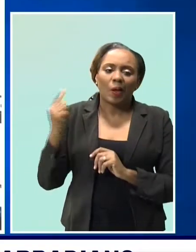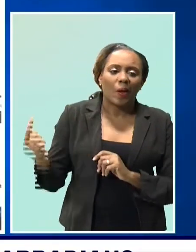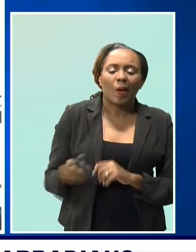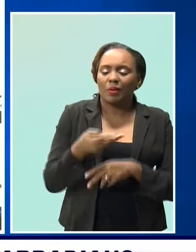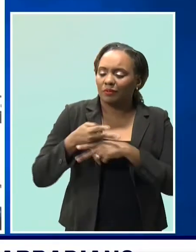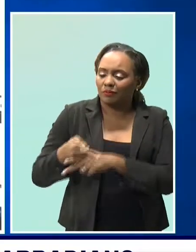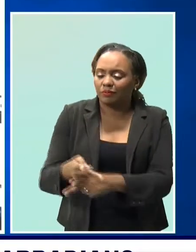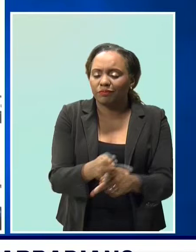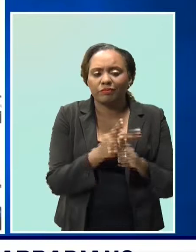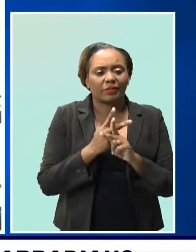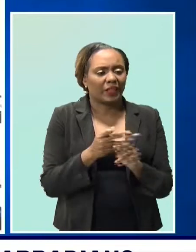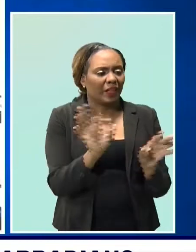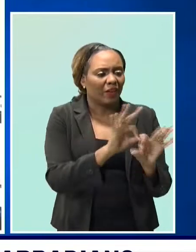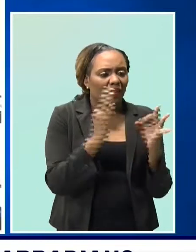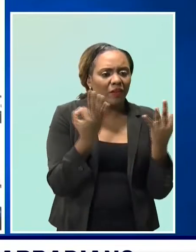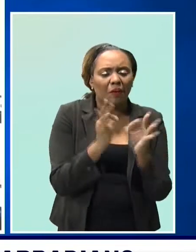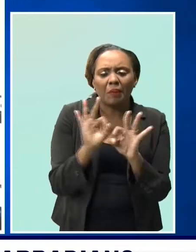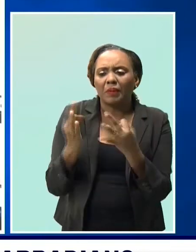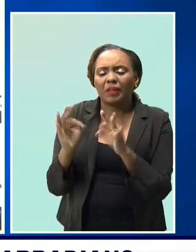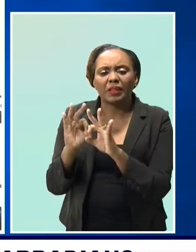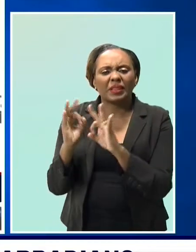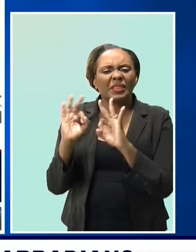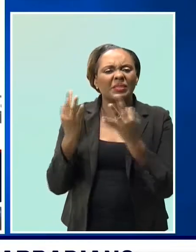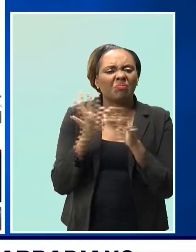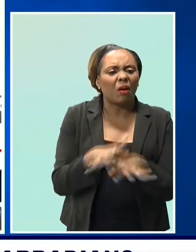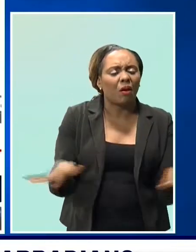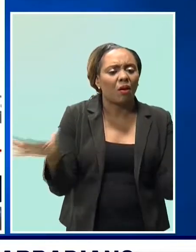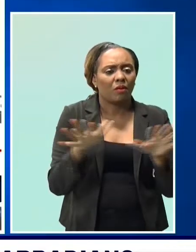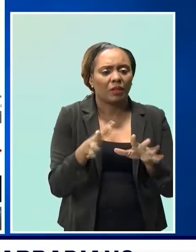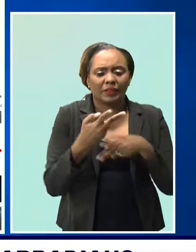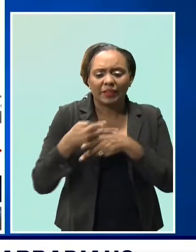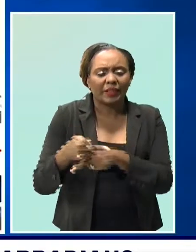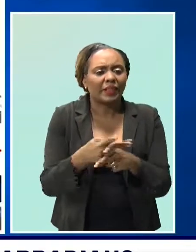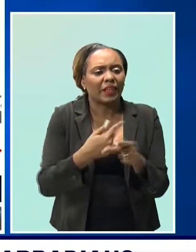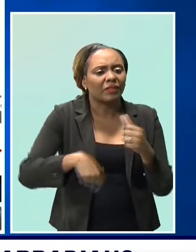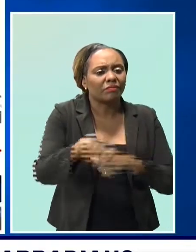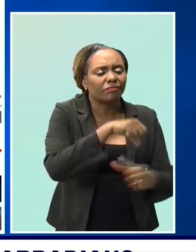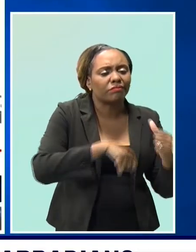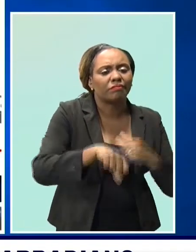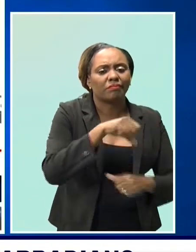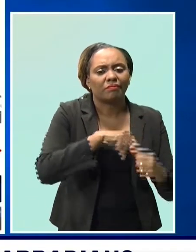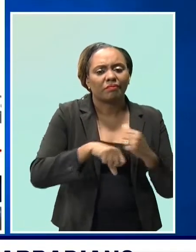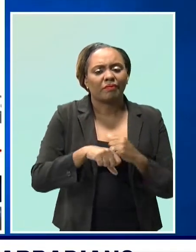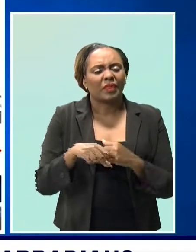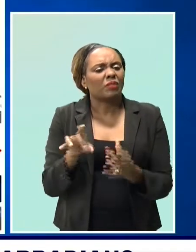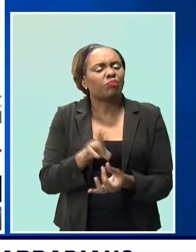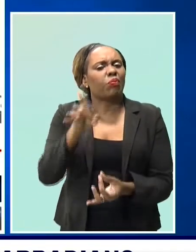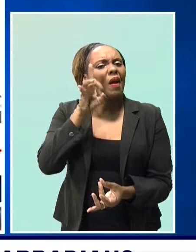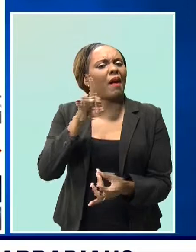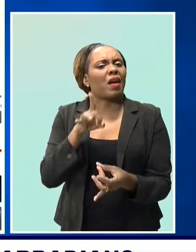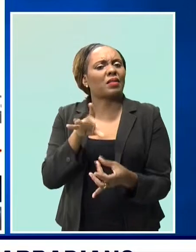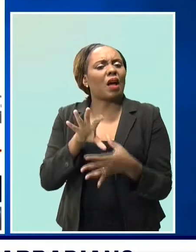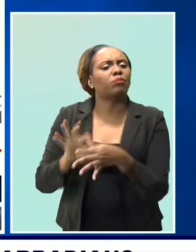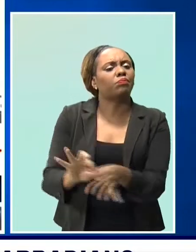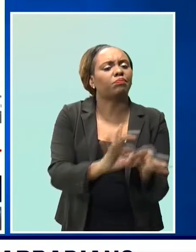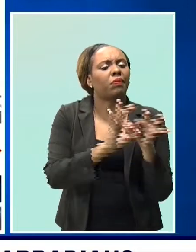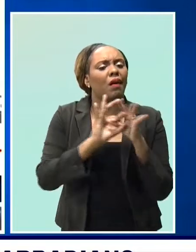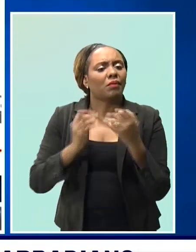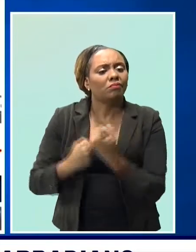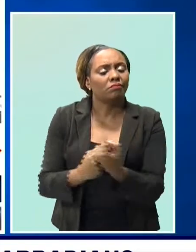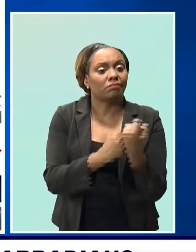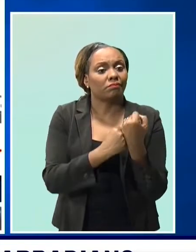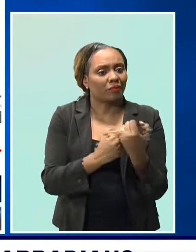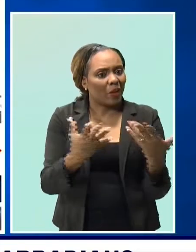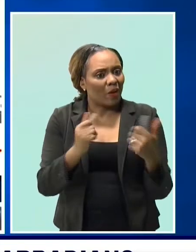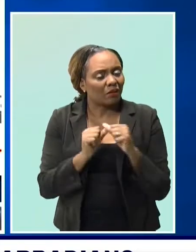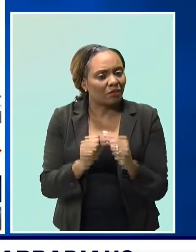looked after each other. This sense of caring created social cohesion. We must keep that